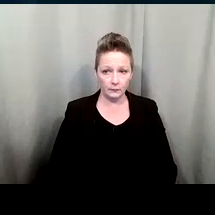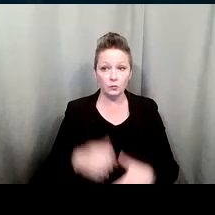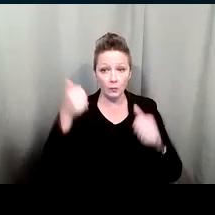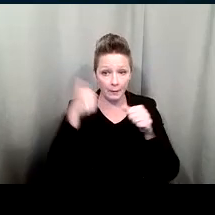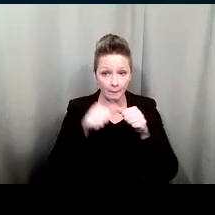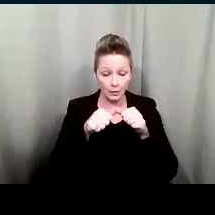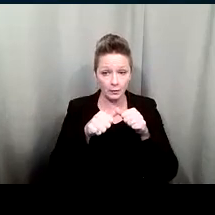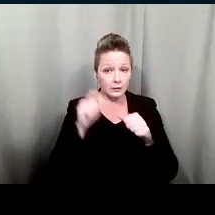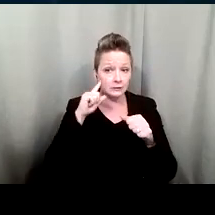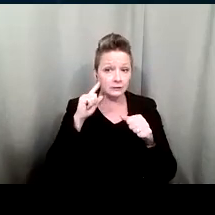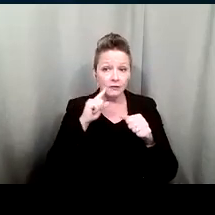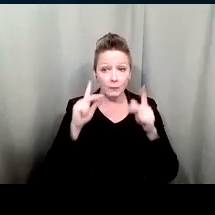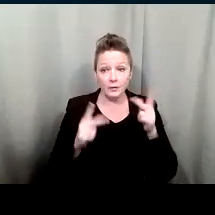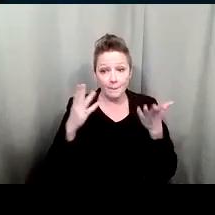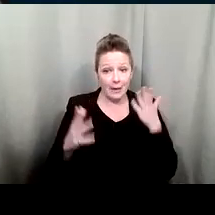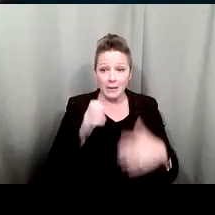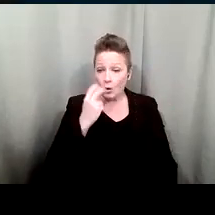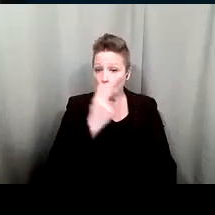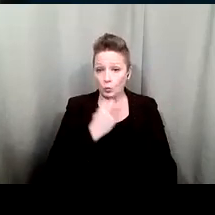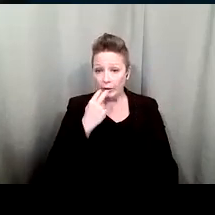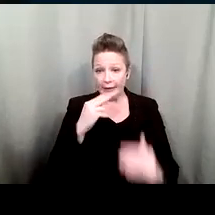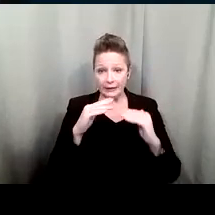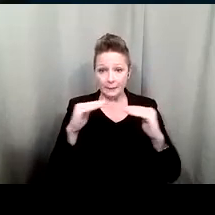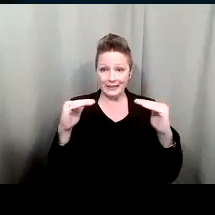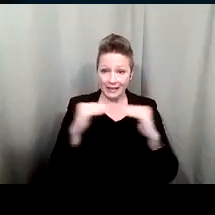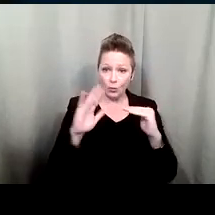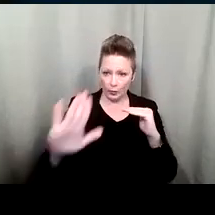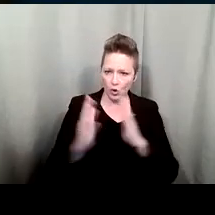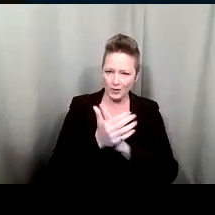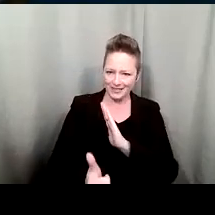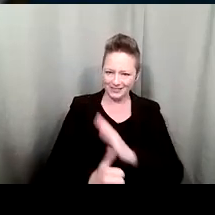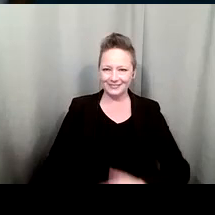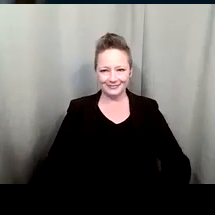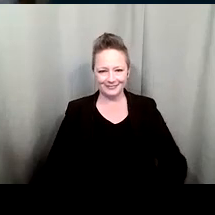may not read lips any better than you do. Next slide,